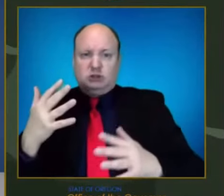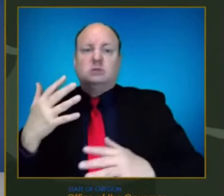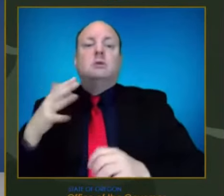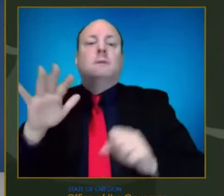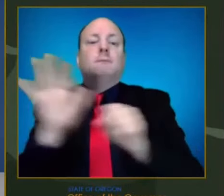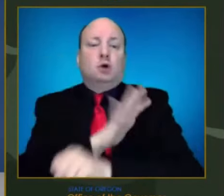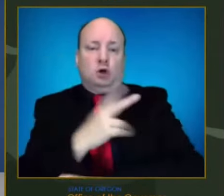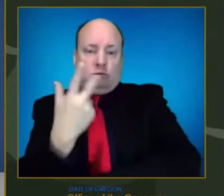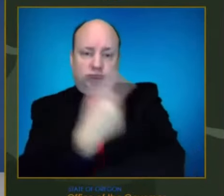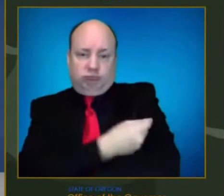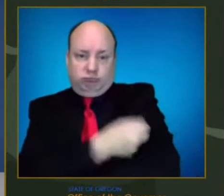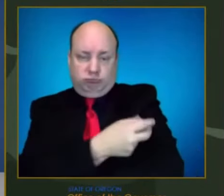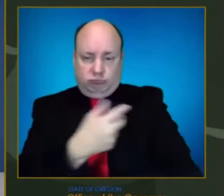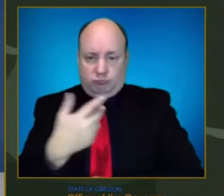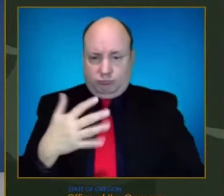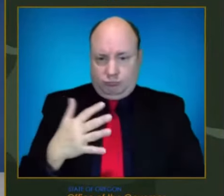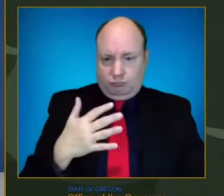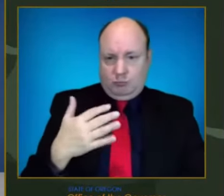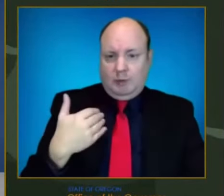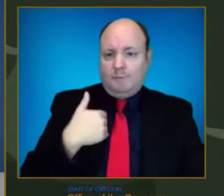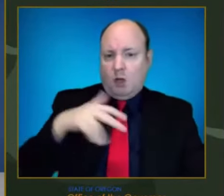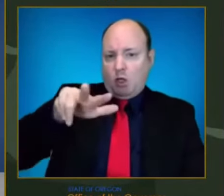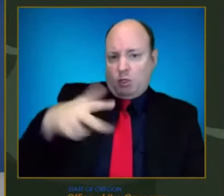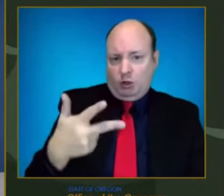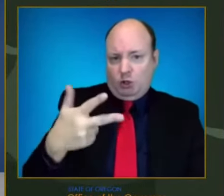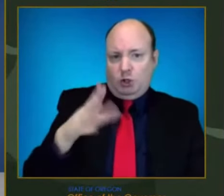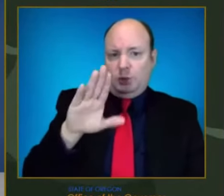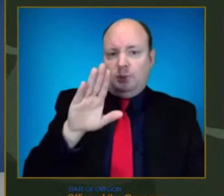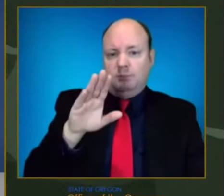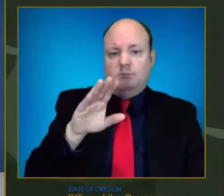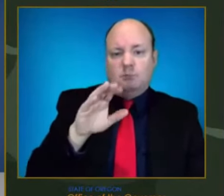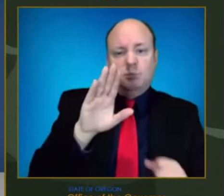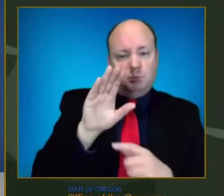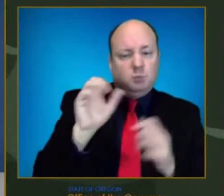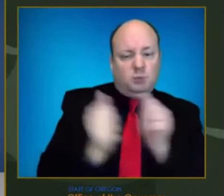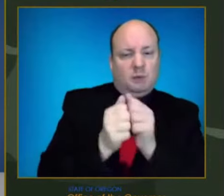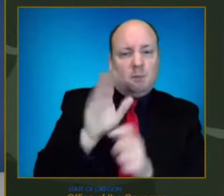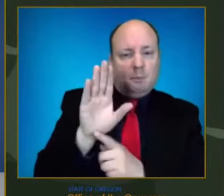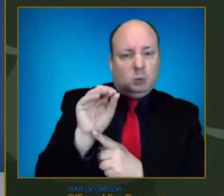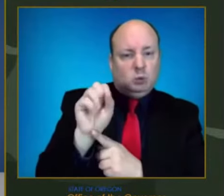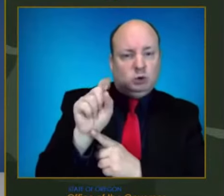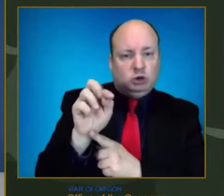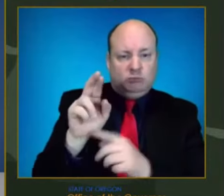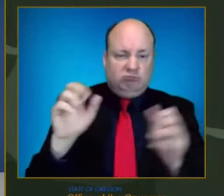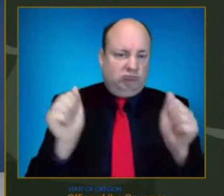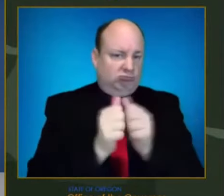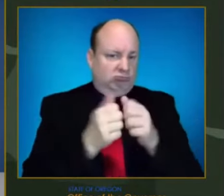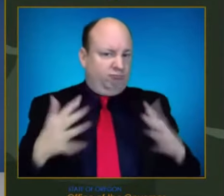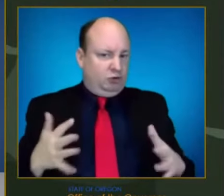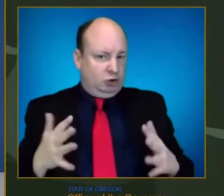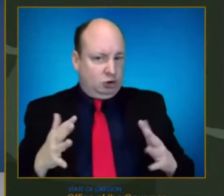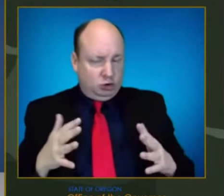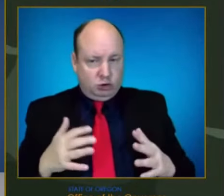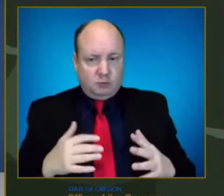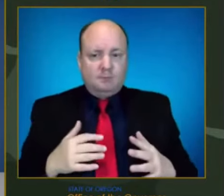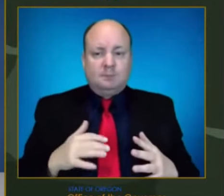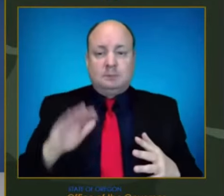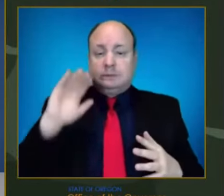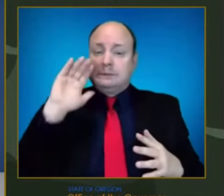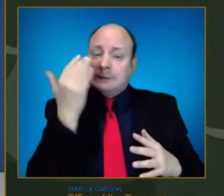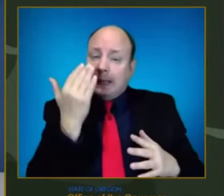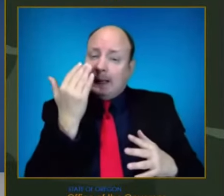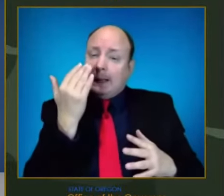dose. In coming weeks, we believe our million booster goal is in line with the number of Oregonians who will be eligible to receive one